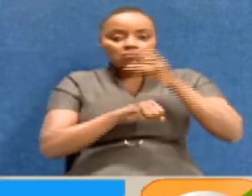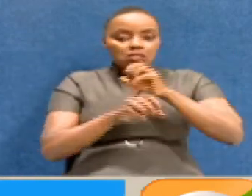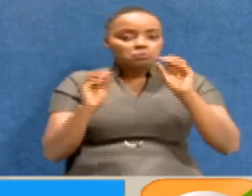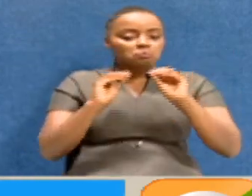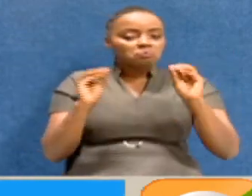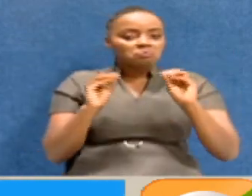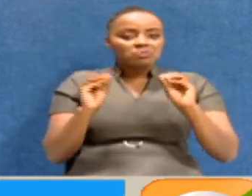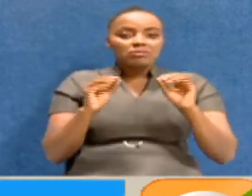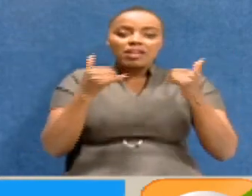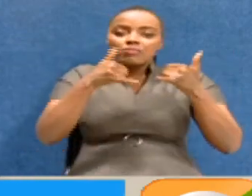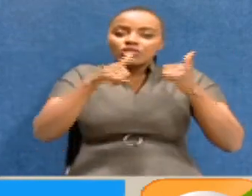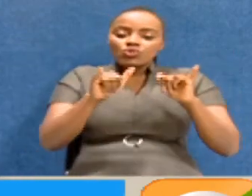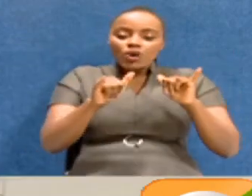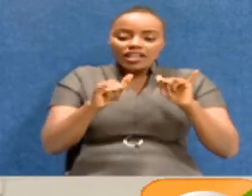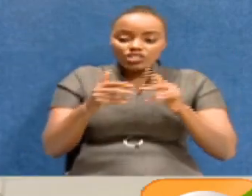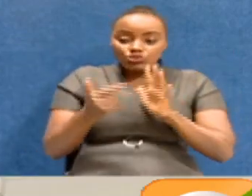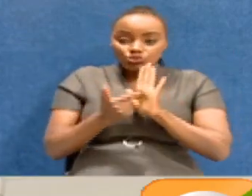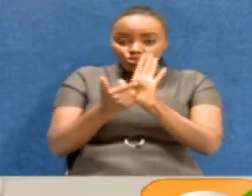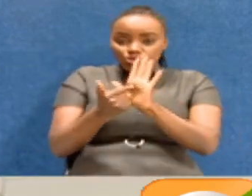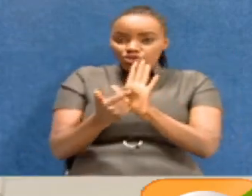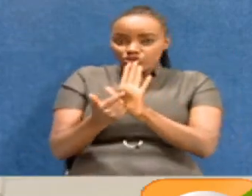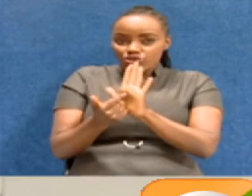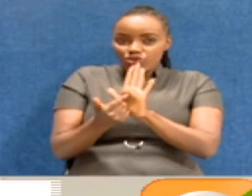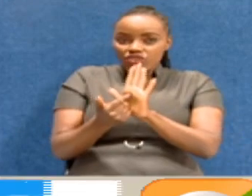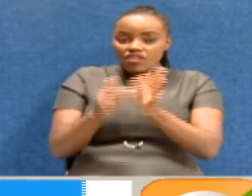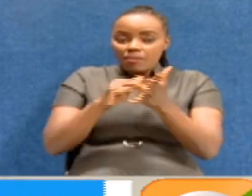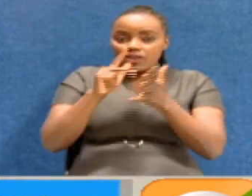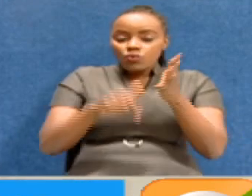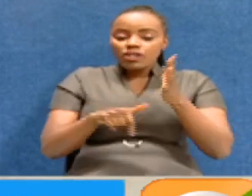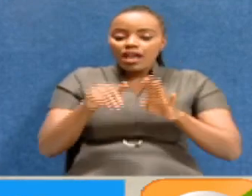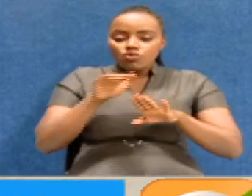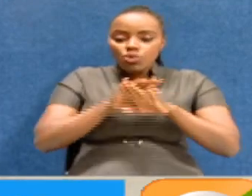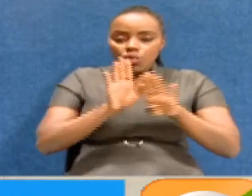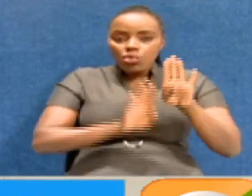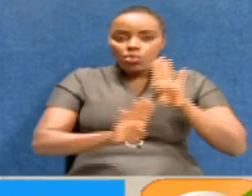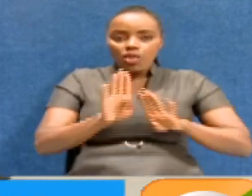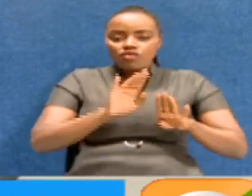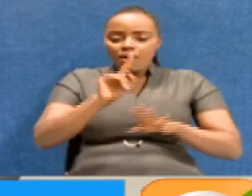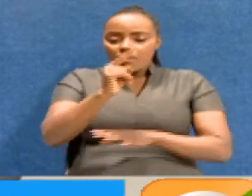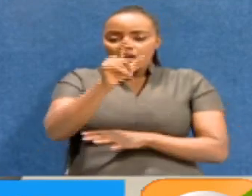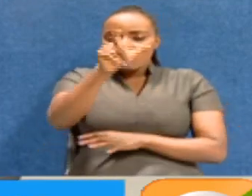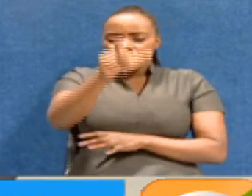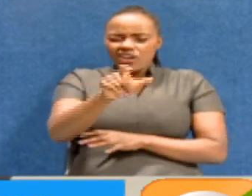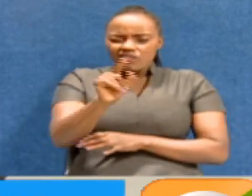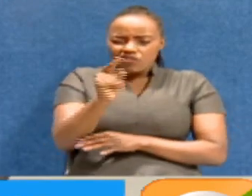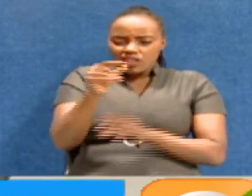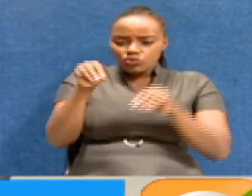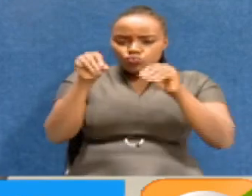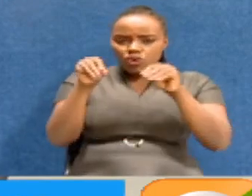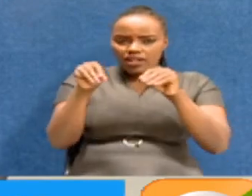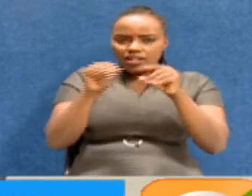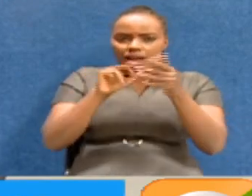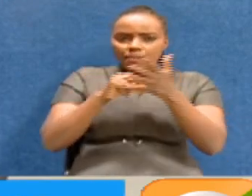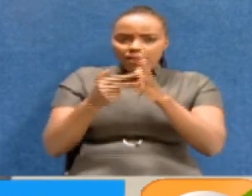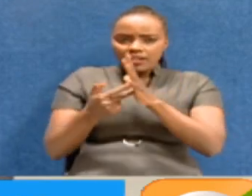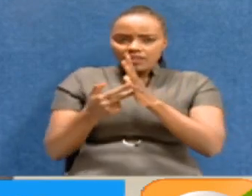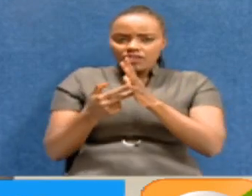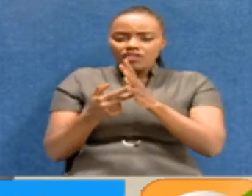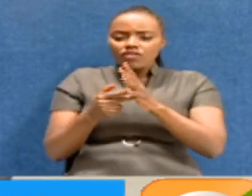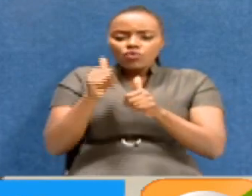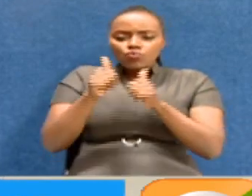trying to dramatize that integrity has to be the first quality. Unimpeachable